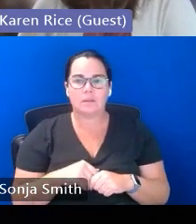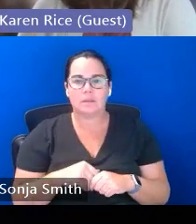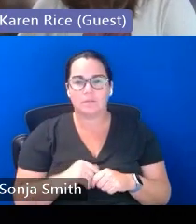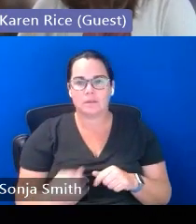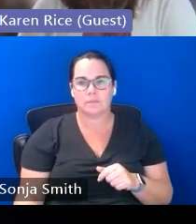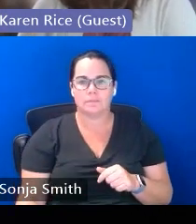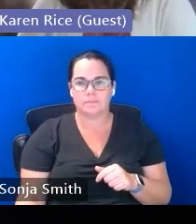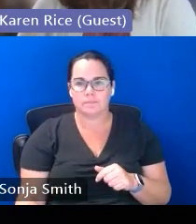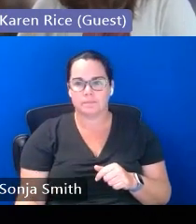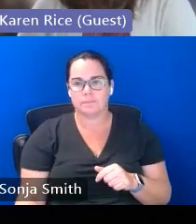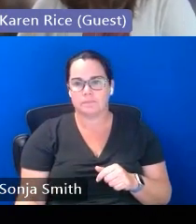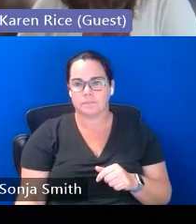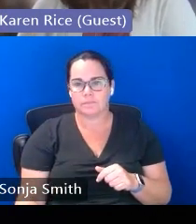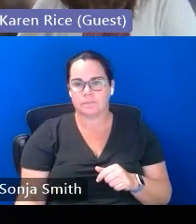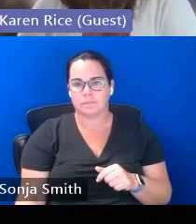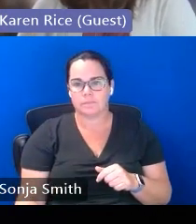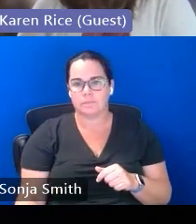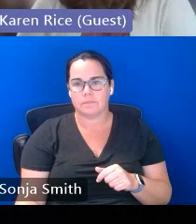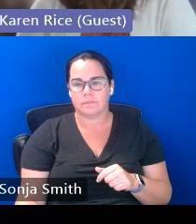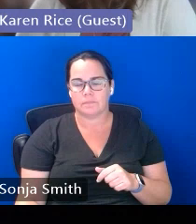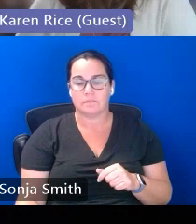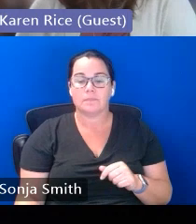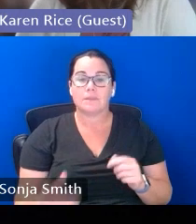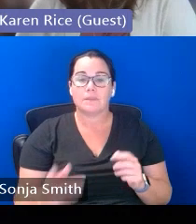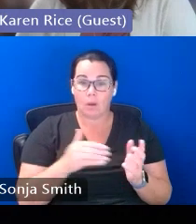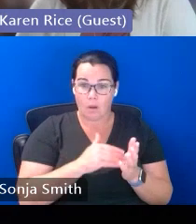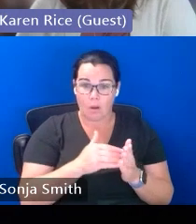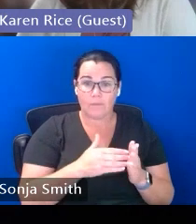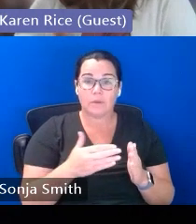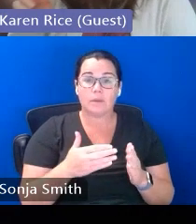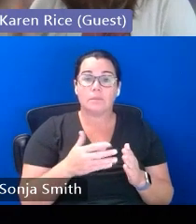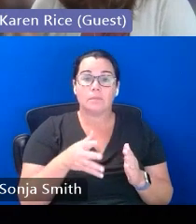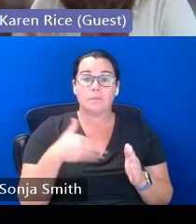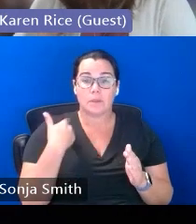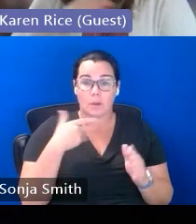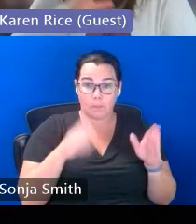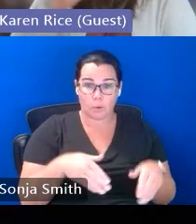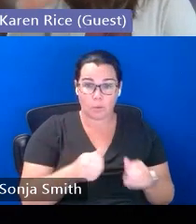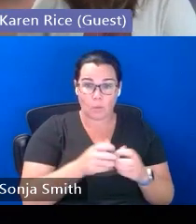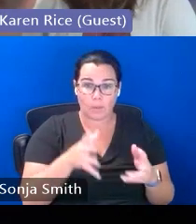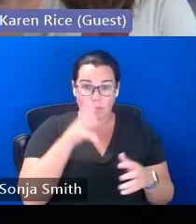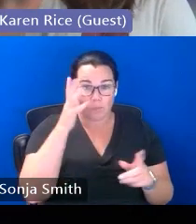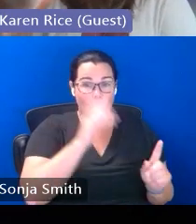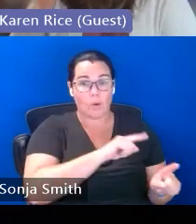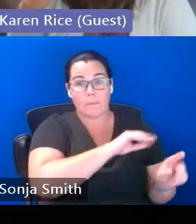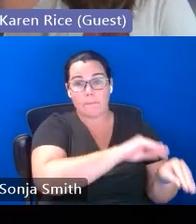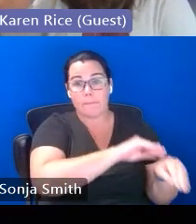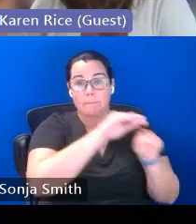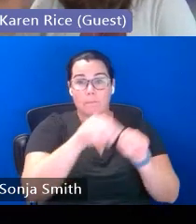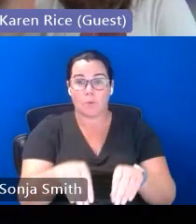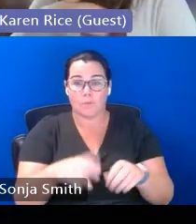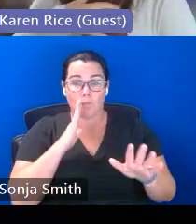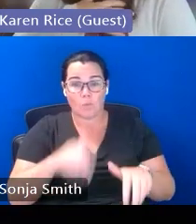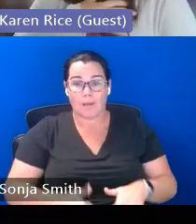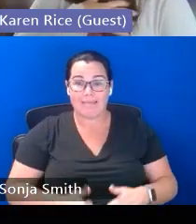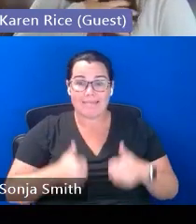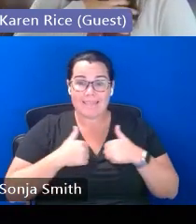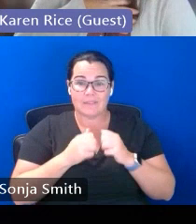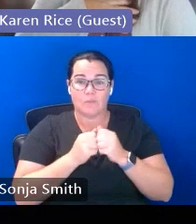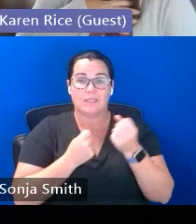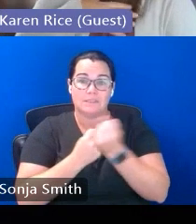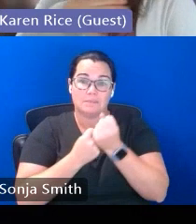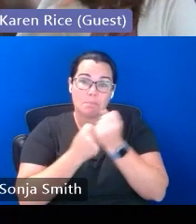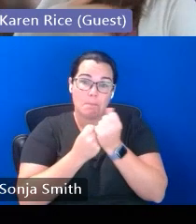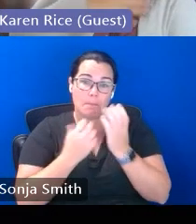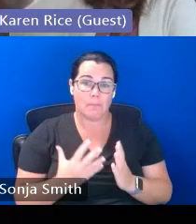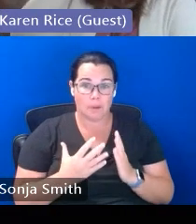our unaccompanied youth come and they will stay with a sponsor um and we hear that word sponsor sponsor we talk it's in the news it's in